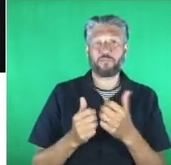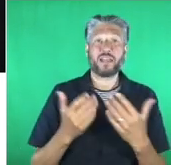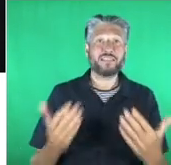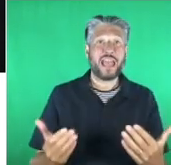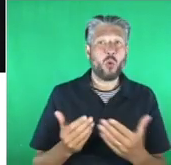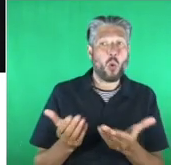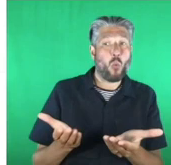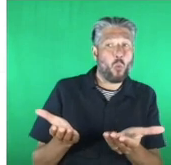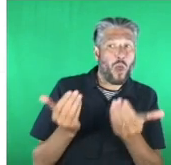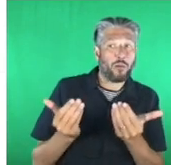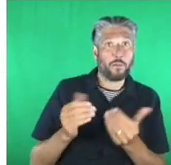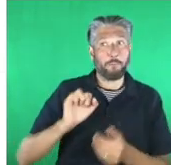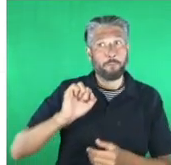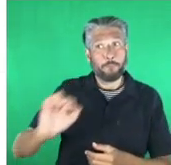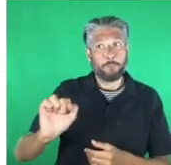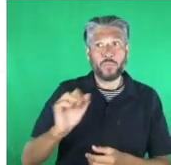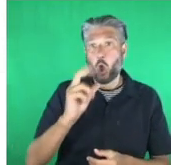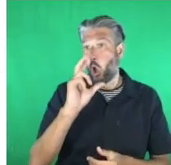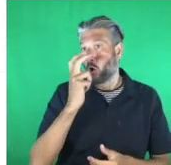comic relief